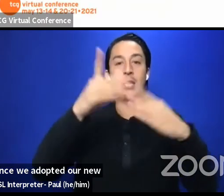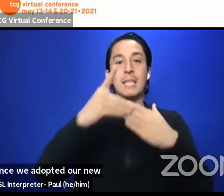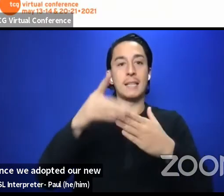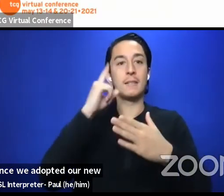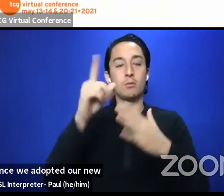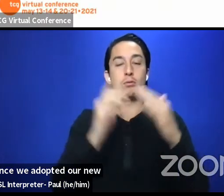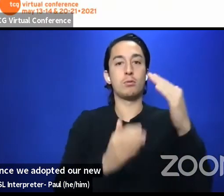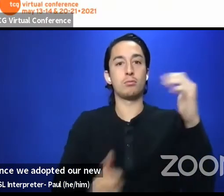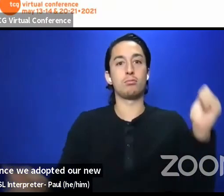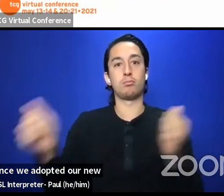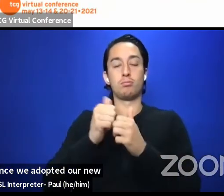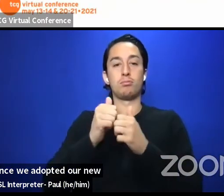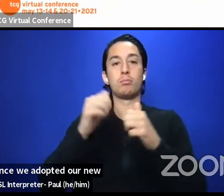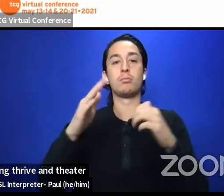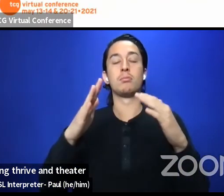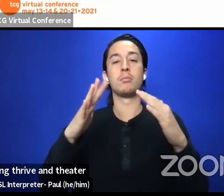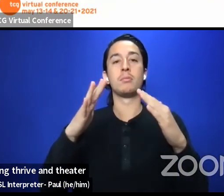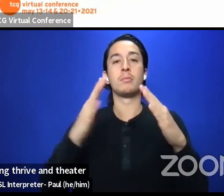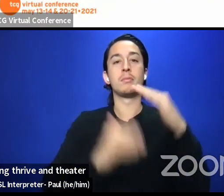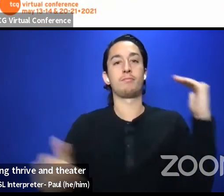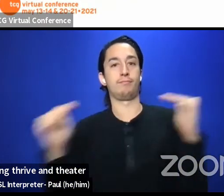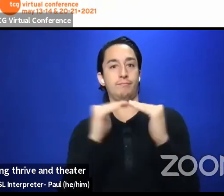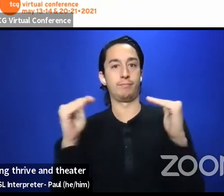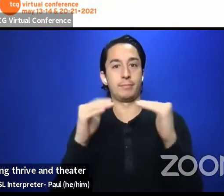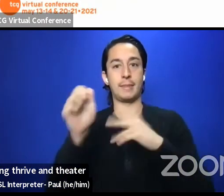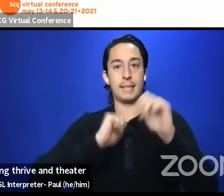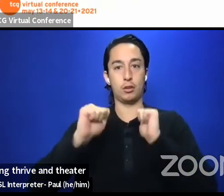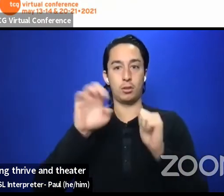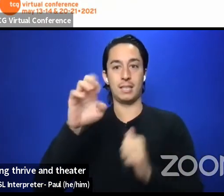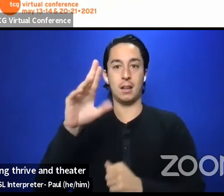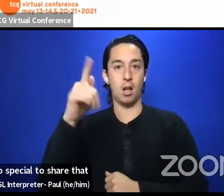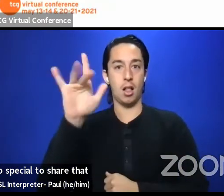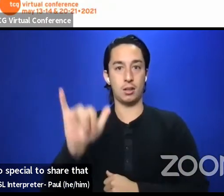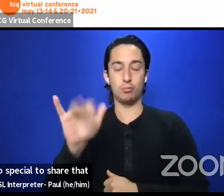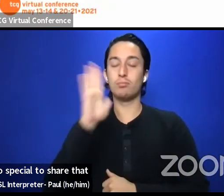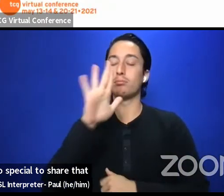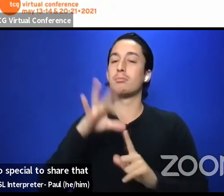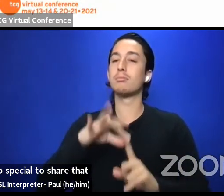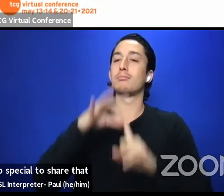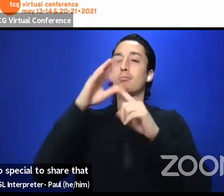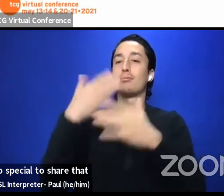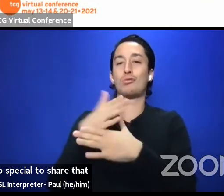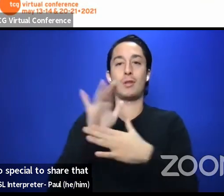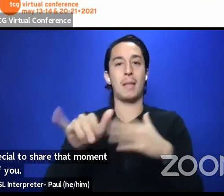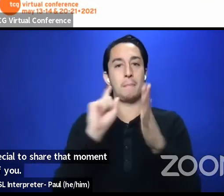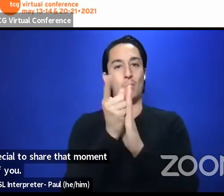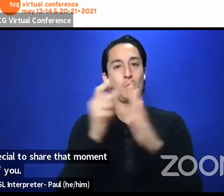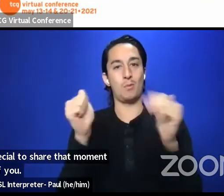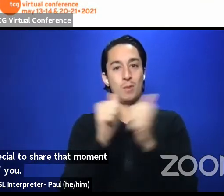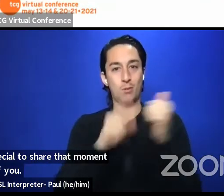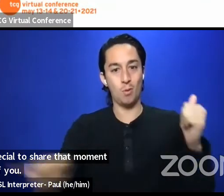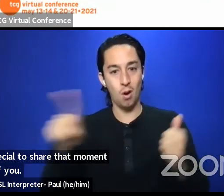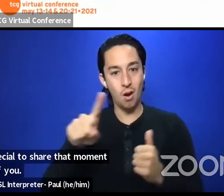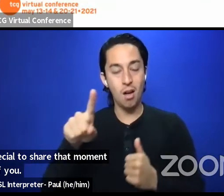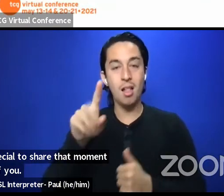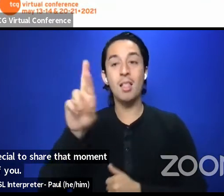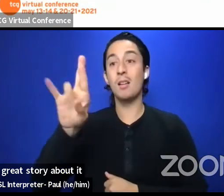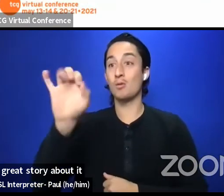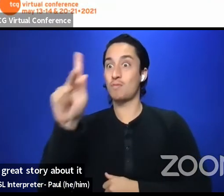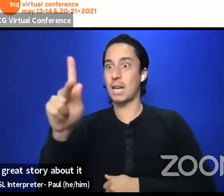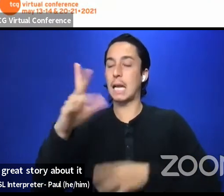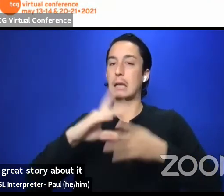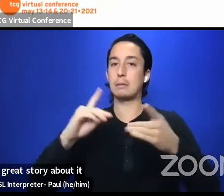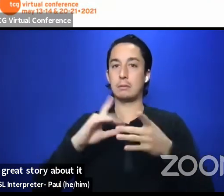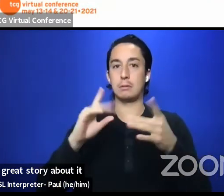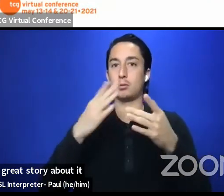in theater ecology and it would be so special to share that moment with all of you. Plus, Rick shared a pretty great story about his time